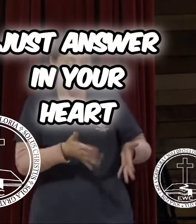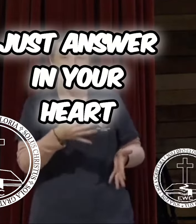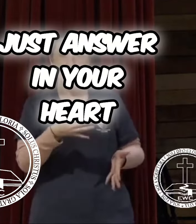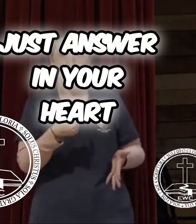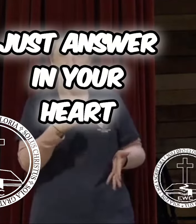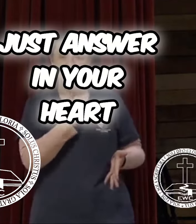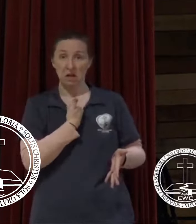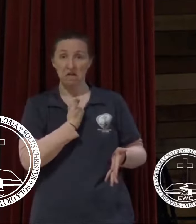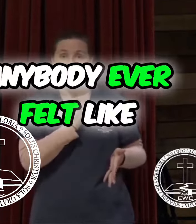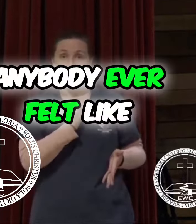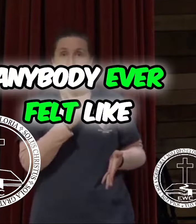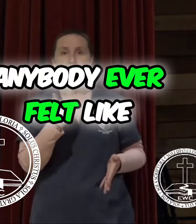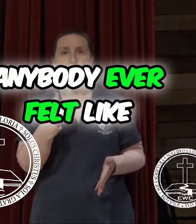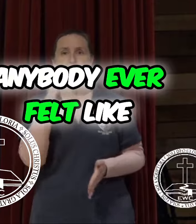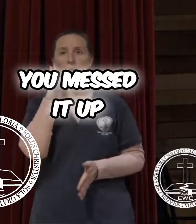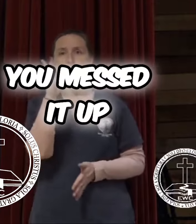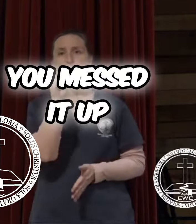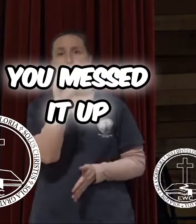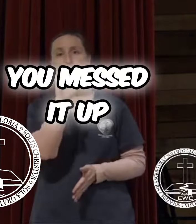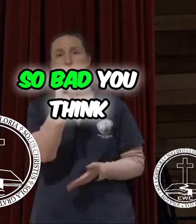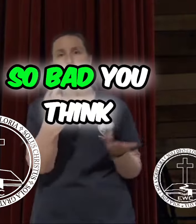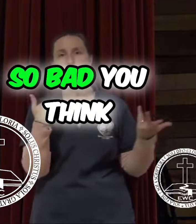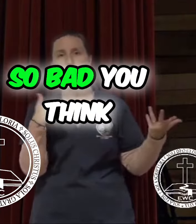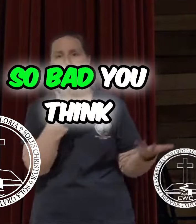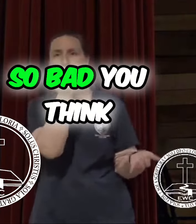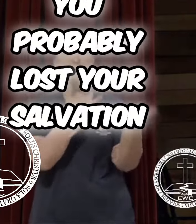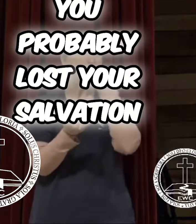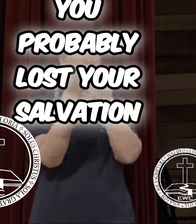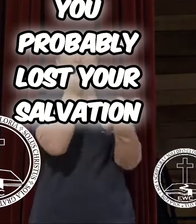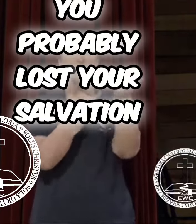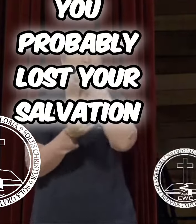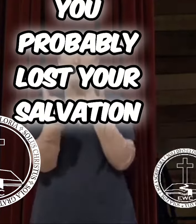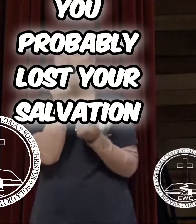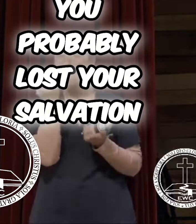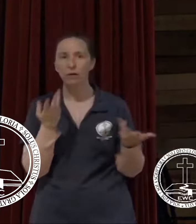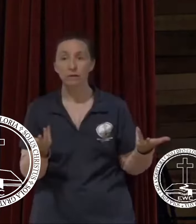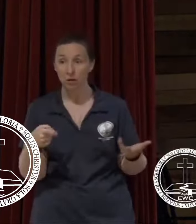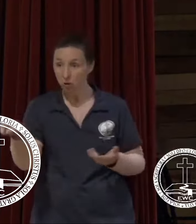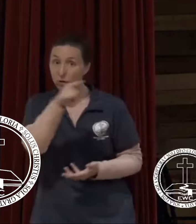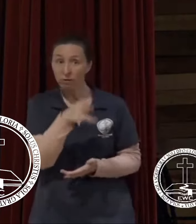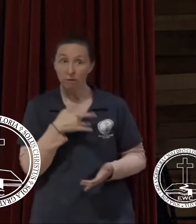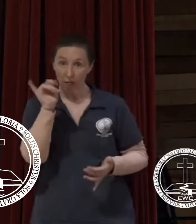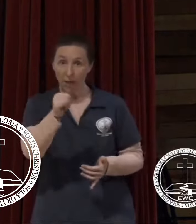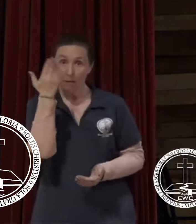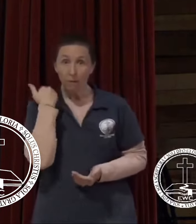hand, just answer in your heart. Anybody ever felt like you messed it up so bad you think you probably lost your salvation?